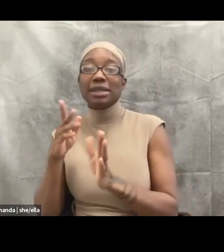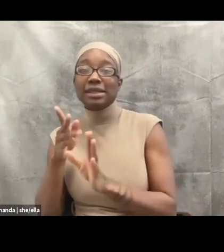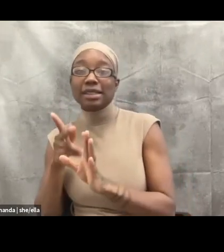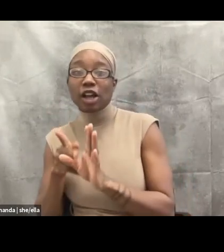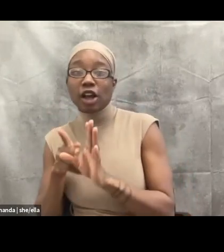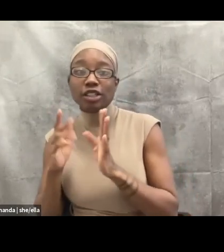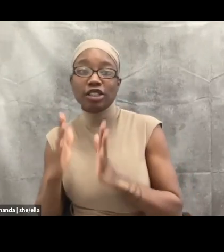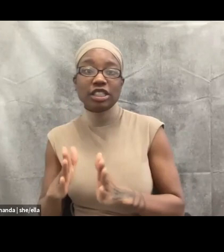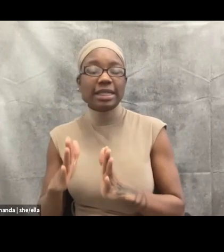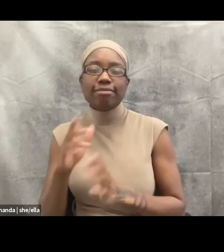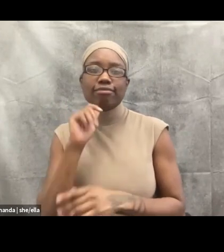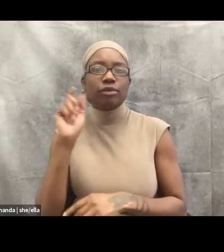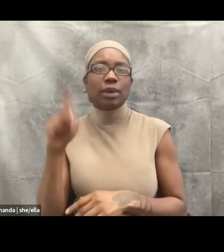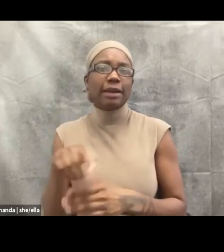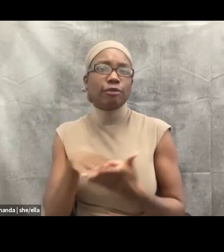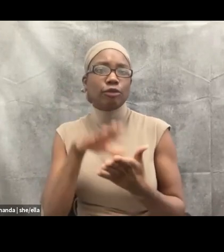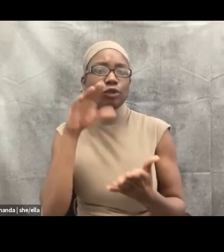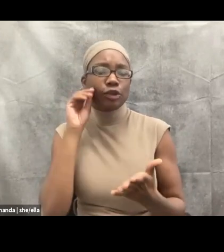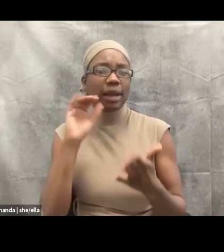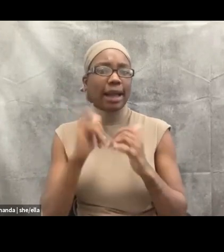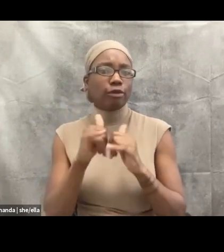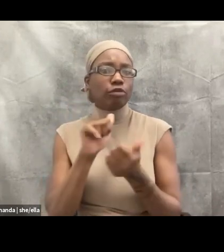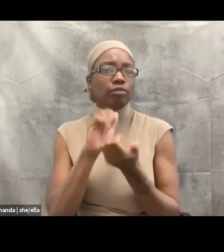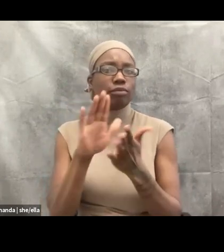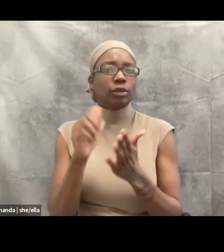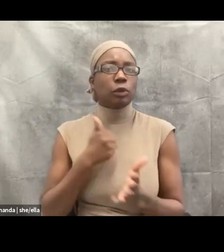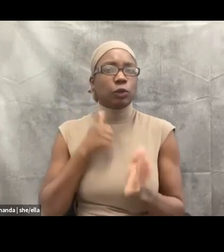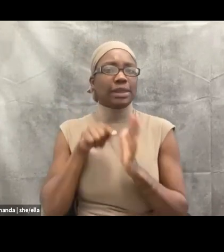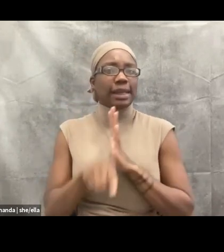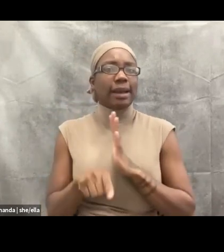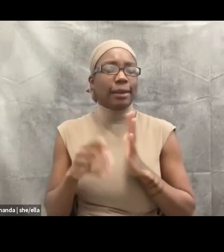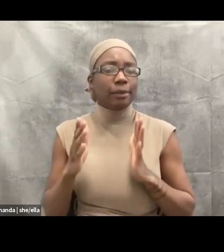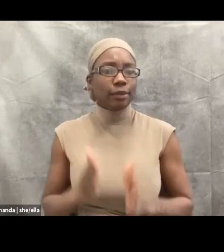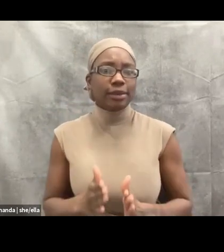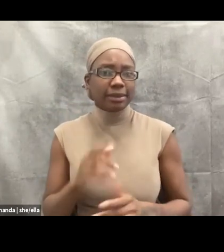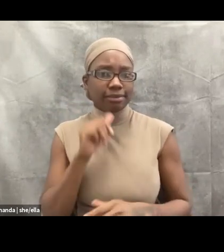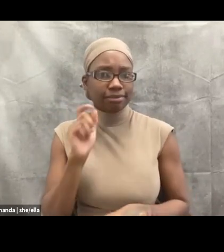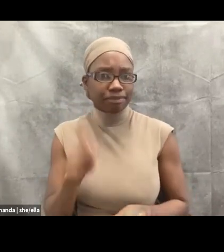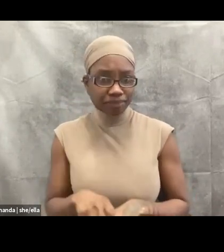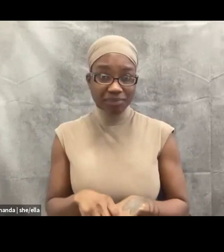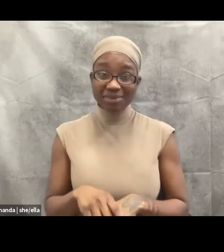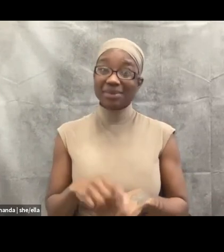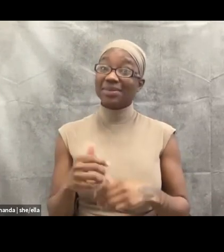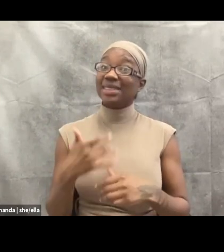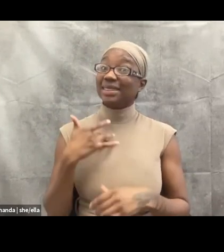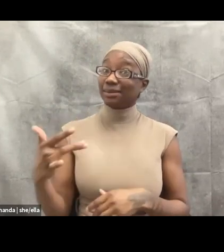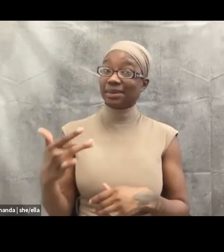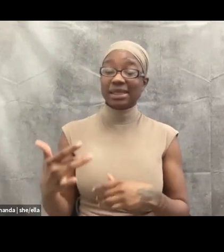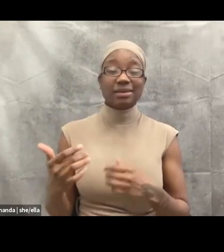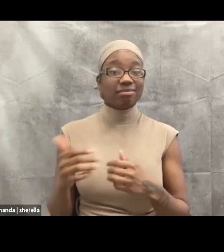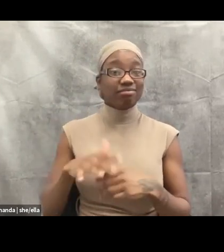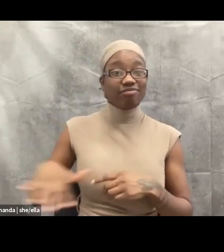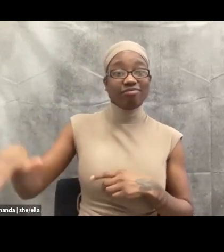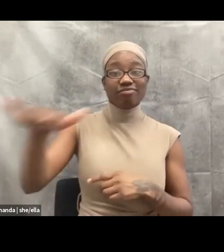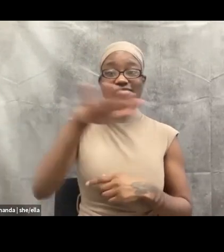not be able to get into the class that I teach. Um, and that's pretty typical. A lot of places don't even offer one at all. The vast majority of providers